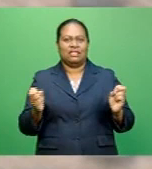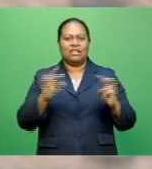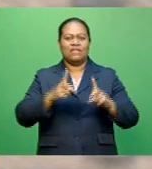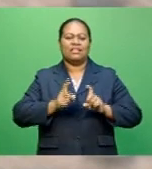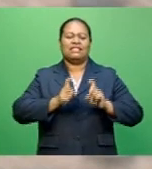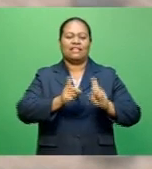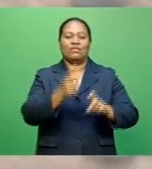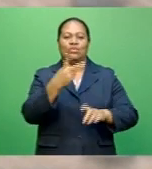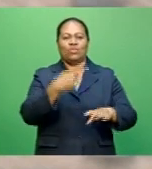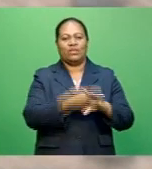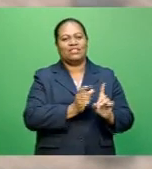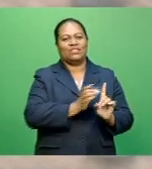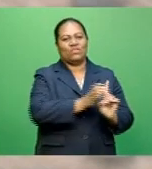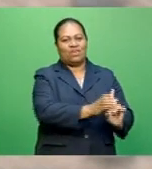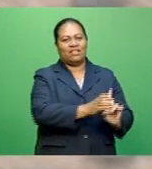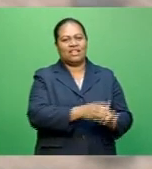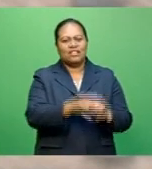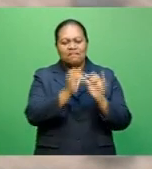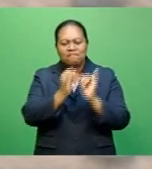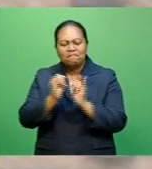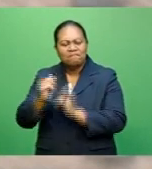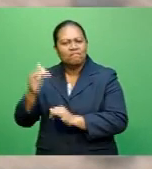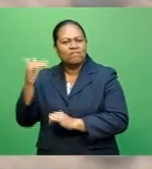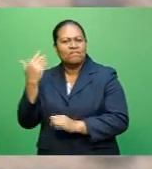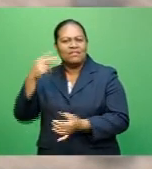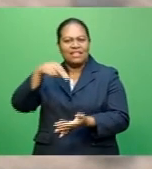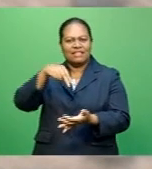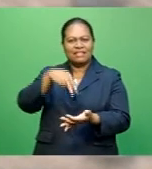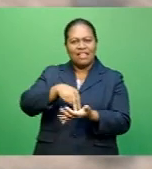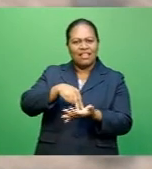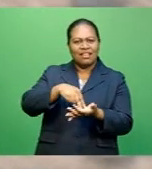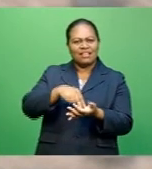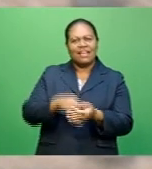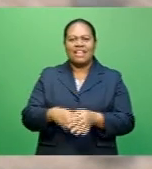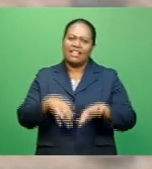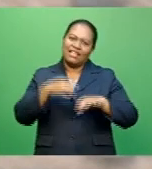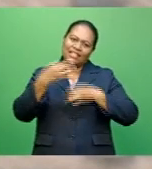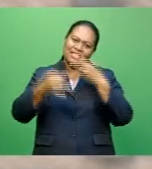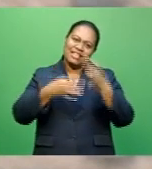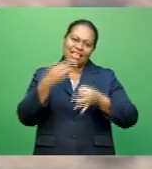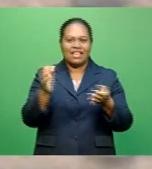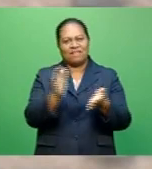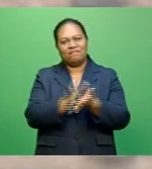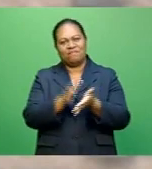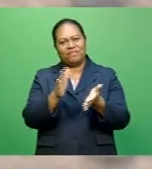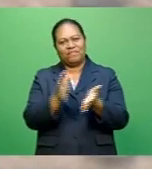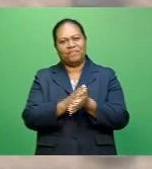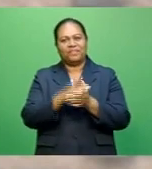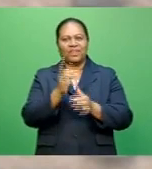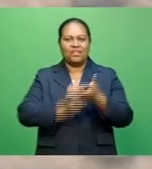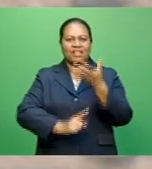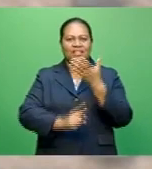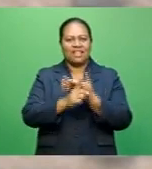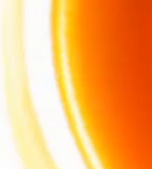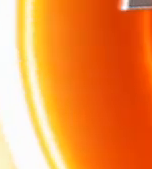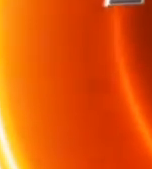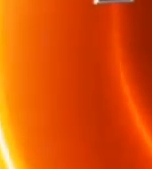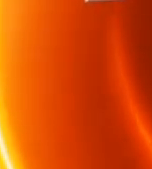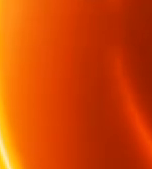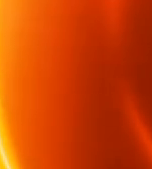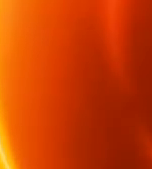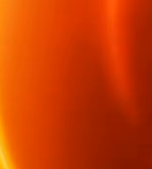in quarantine. From the individual room balconies, the players sung and clapped in unison, much to the delight of other guests.